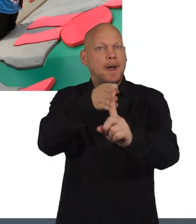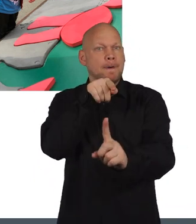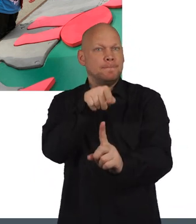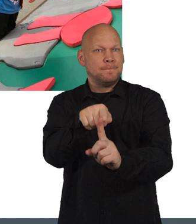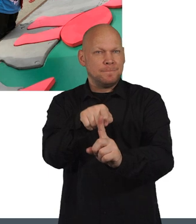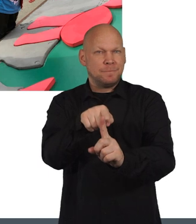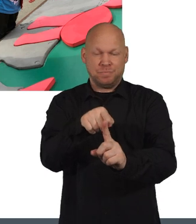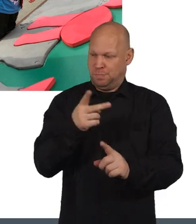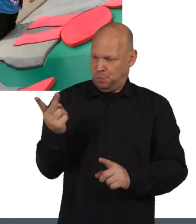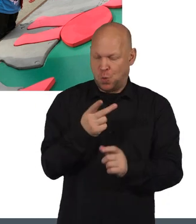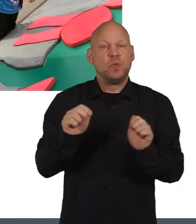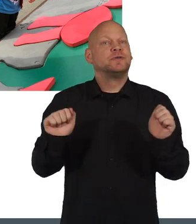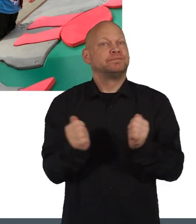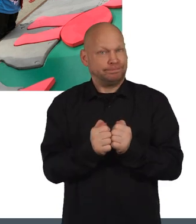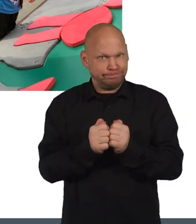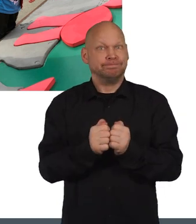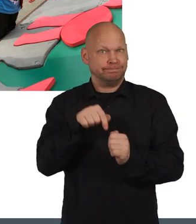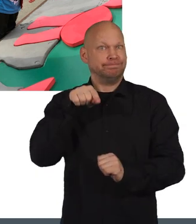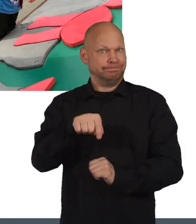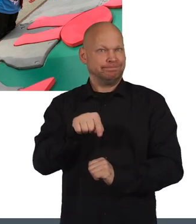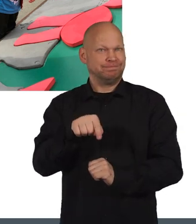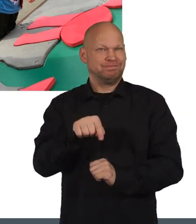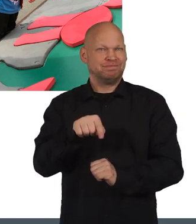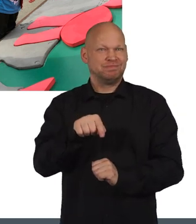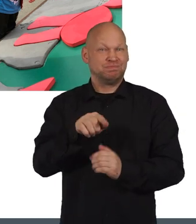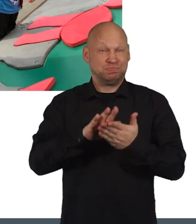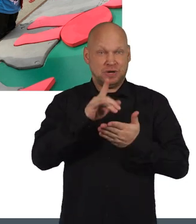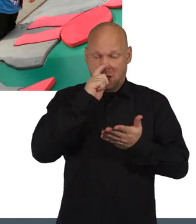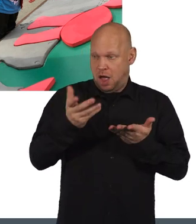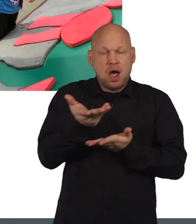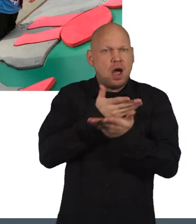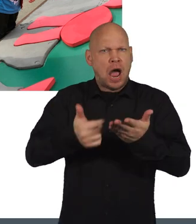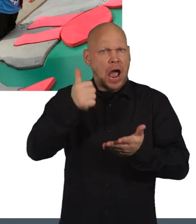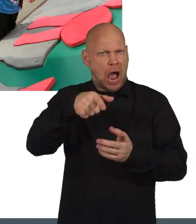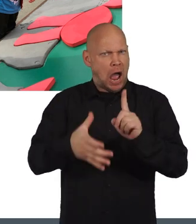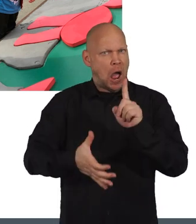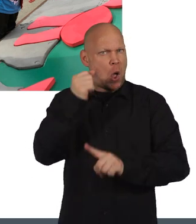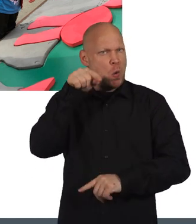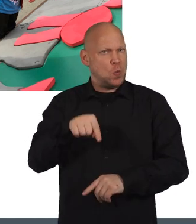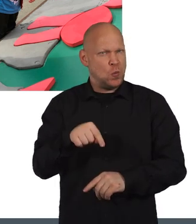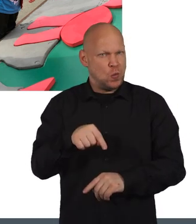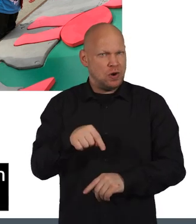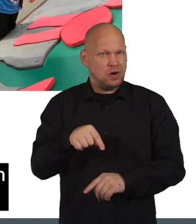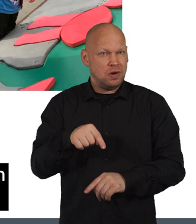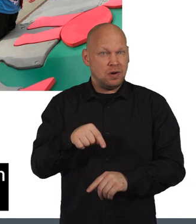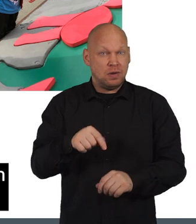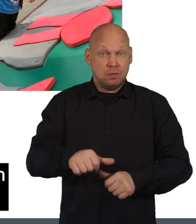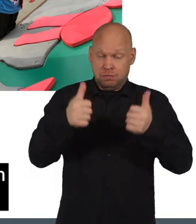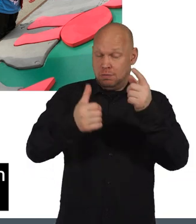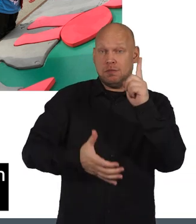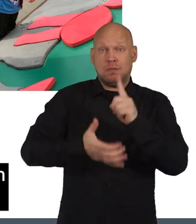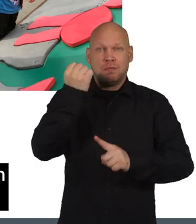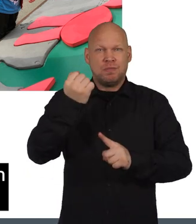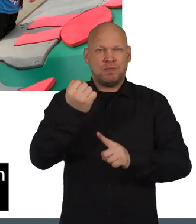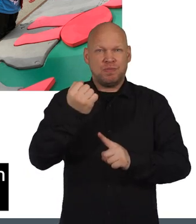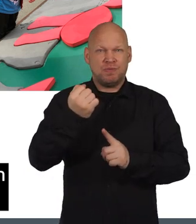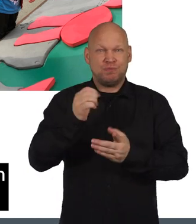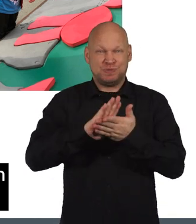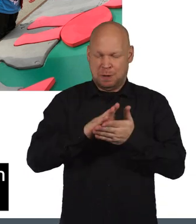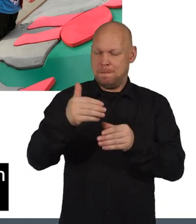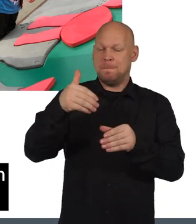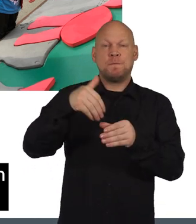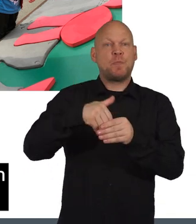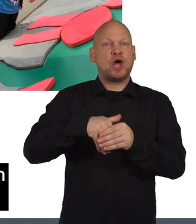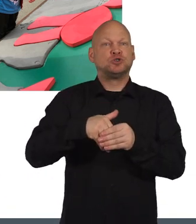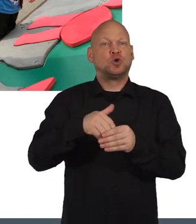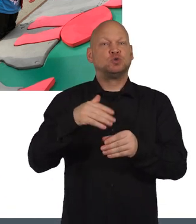that you both agree on. You can now discuss the best way of achieving this. A good outcome also makes the participation